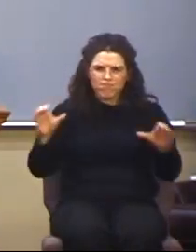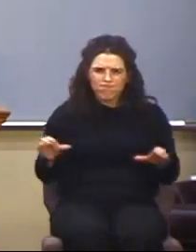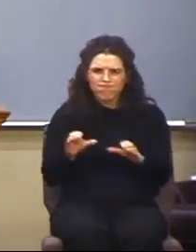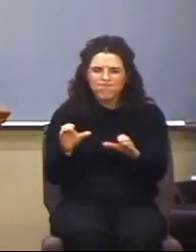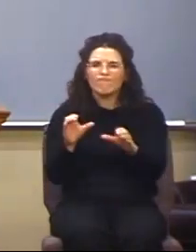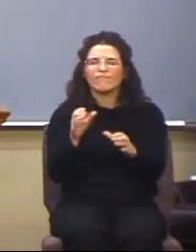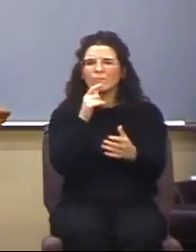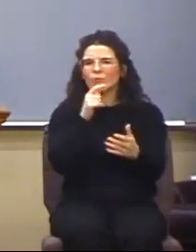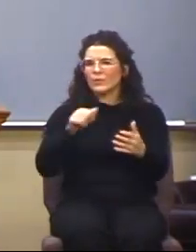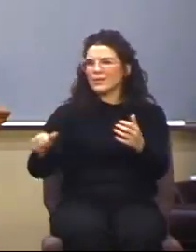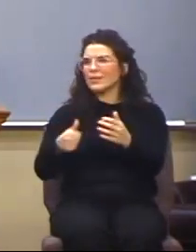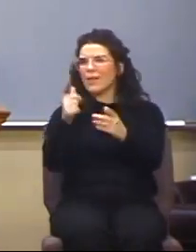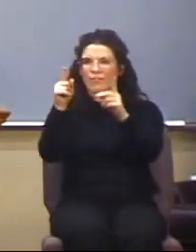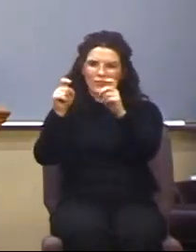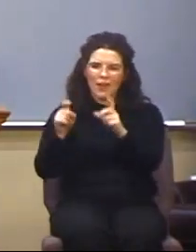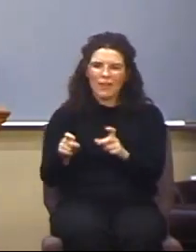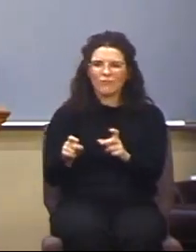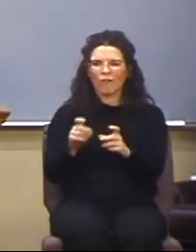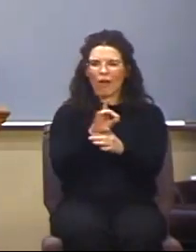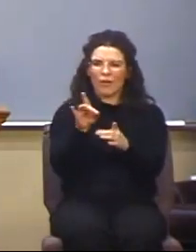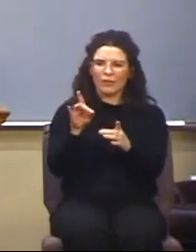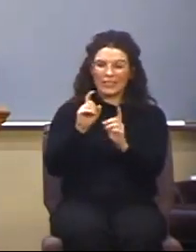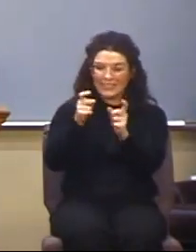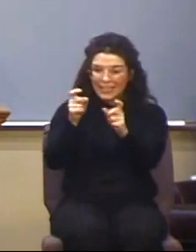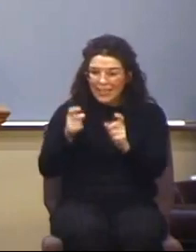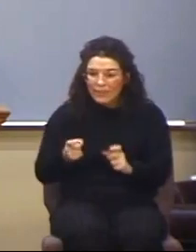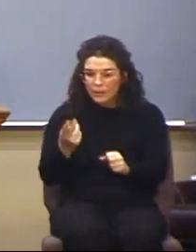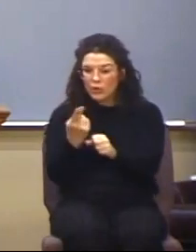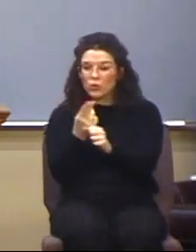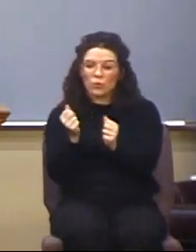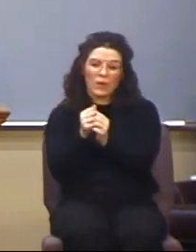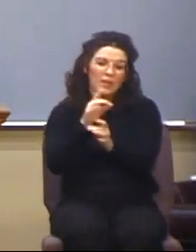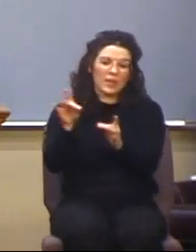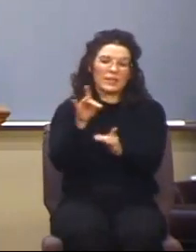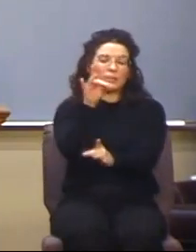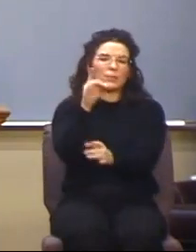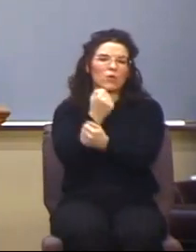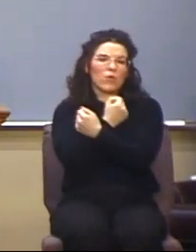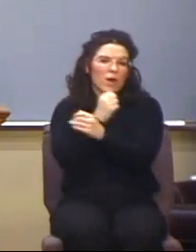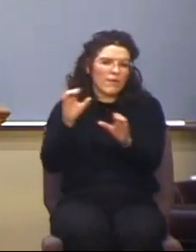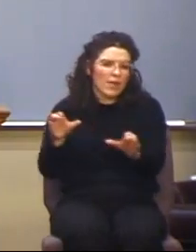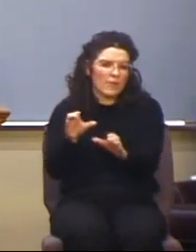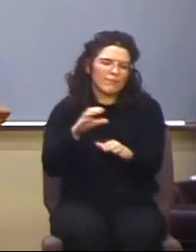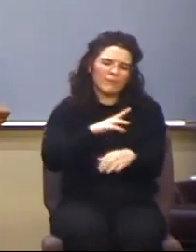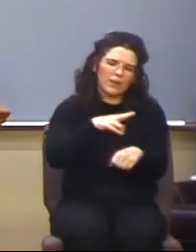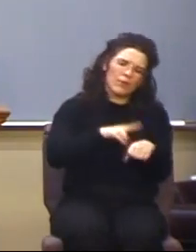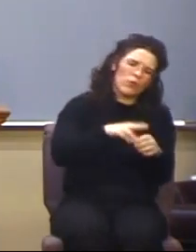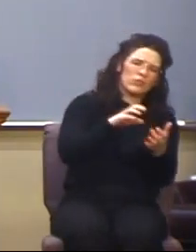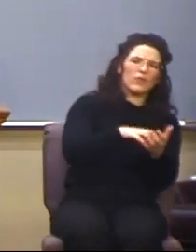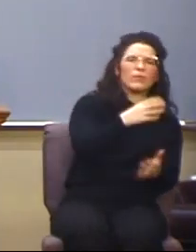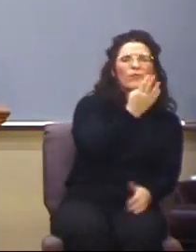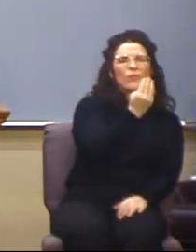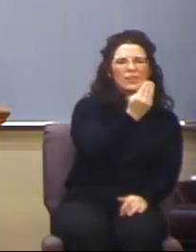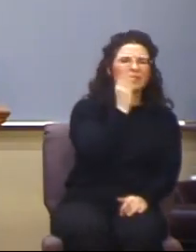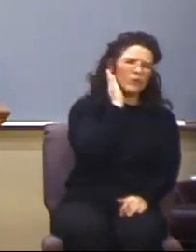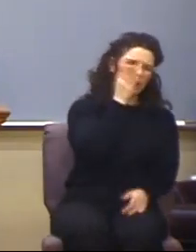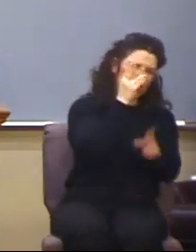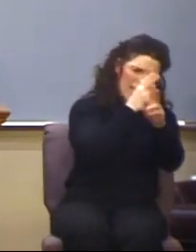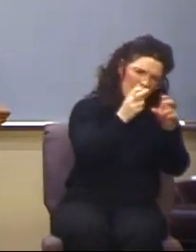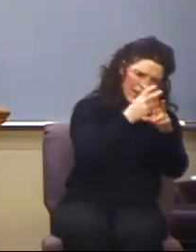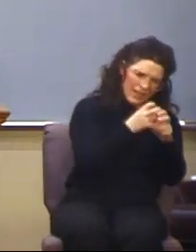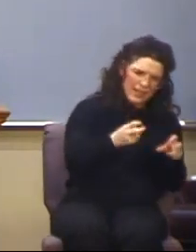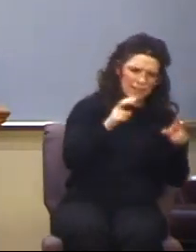exercised with the Spirit of charity? And then, of course, in chapter 14, we're going to look at